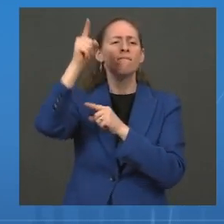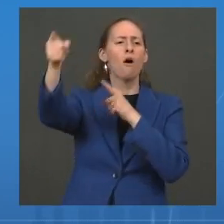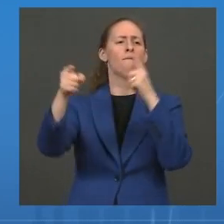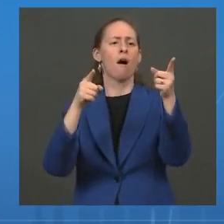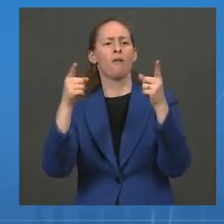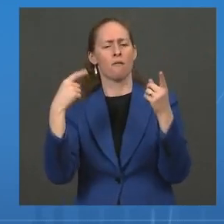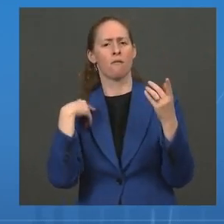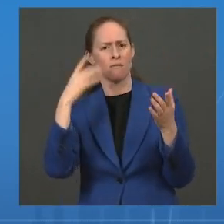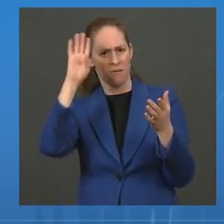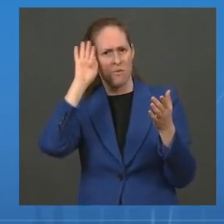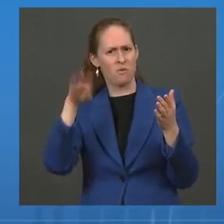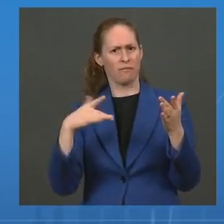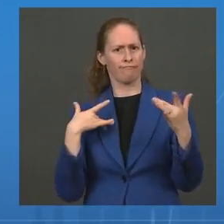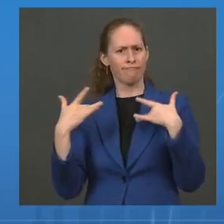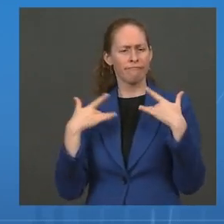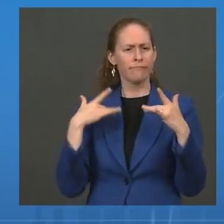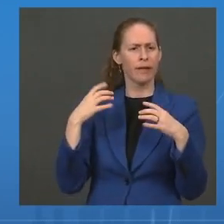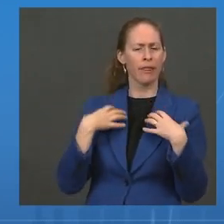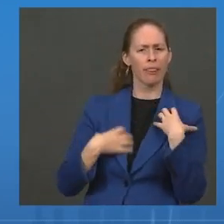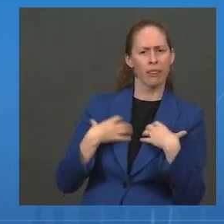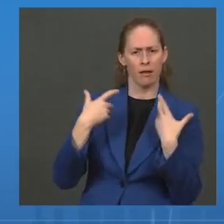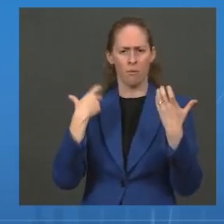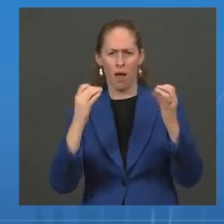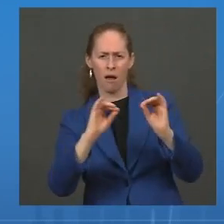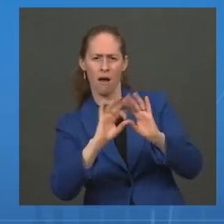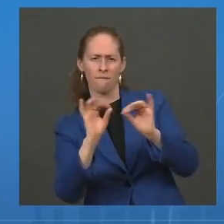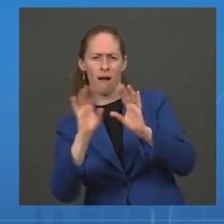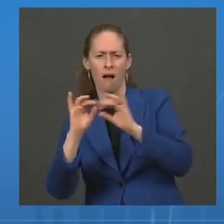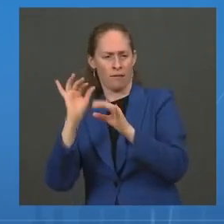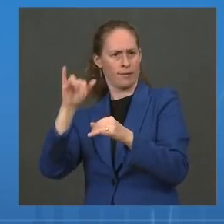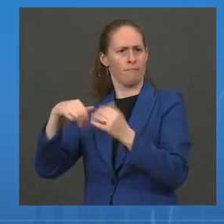communities leading the way in mitigating the spread of the virus.